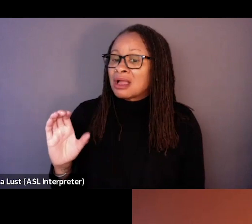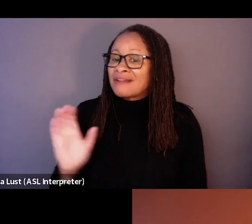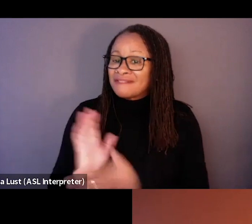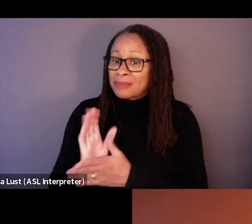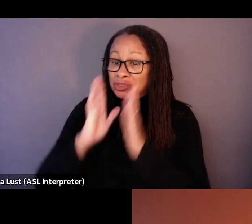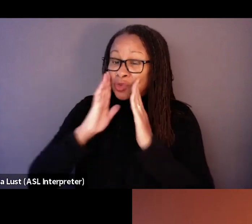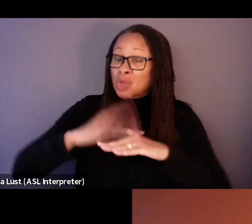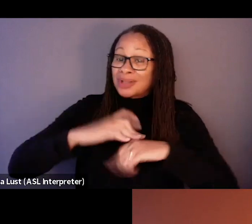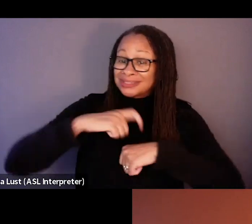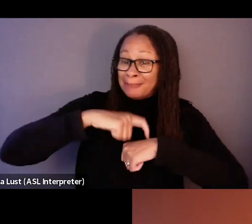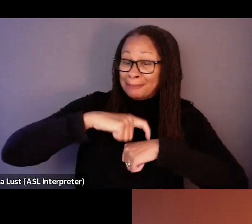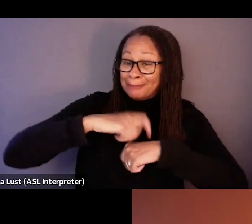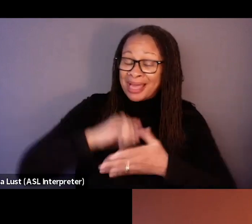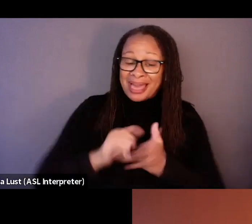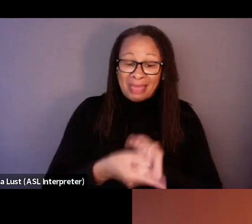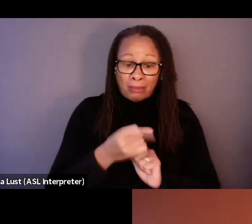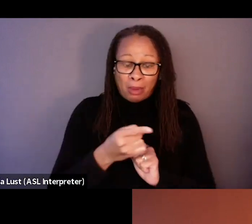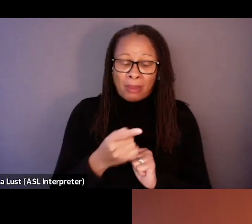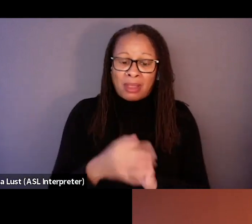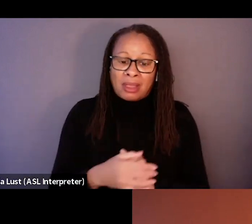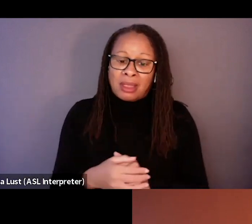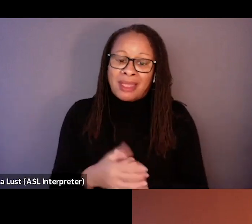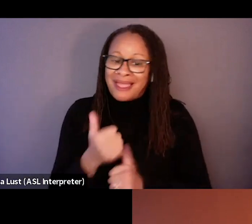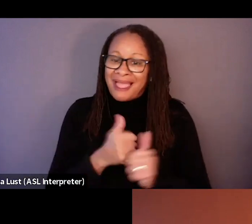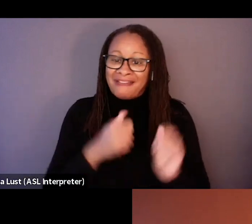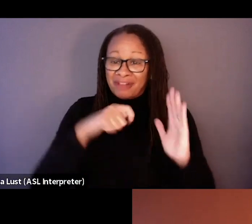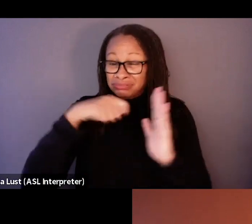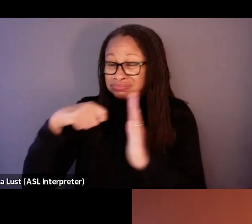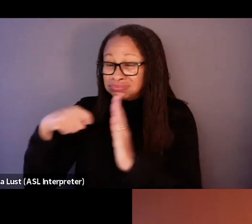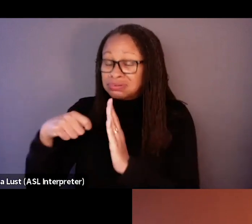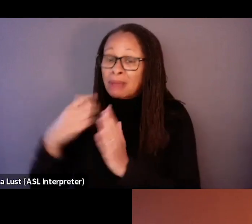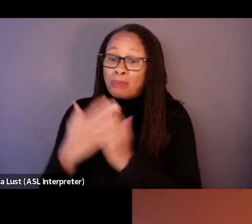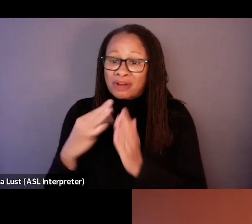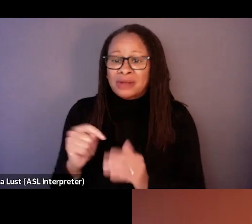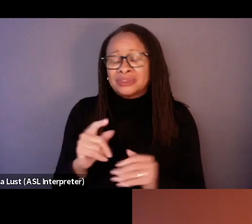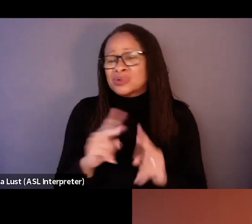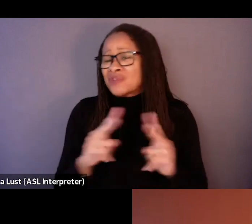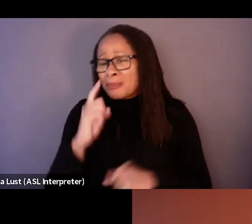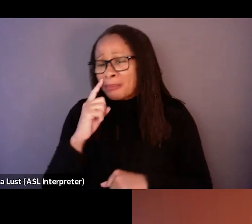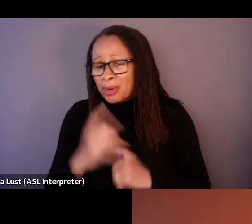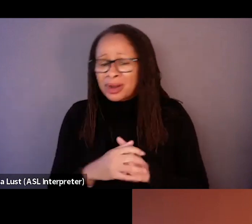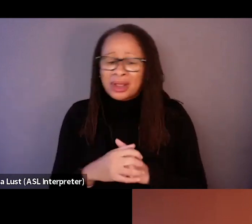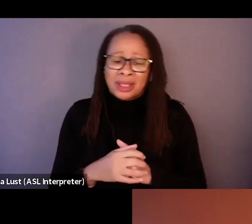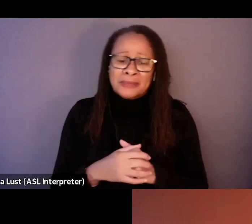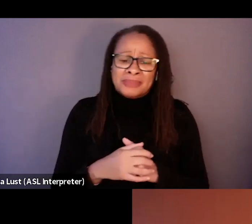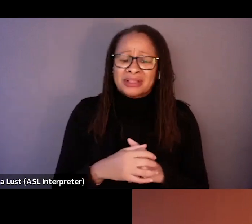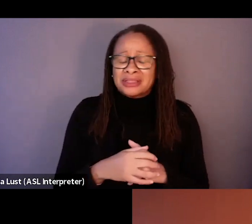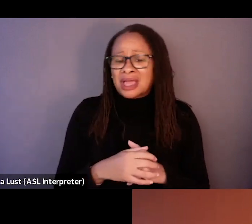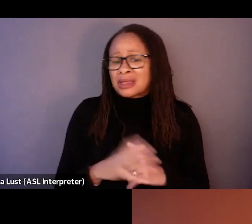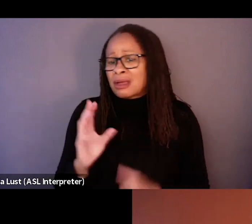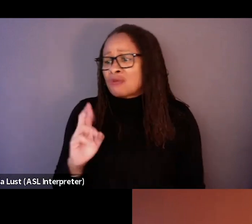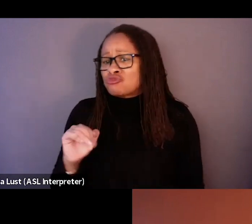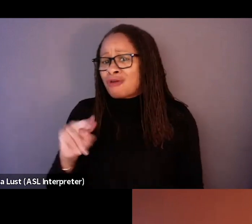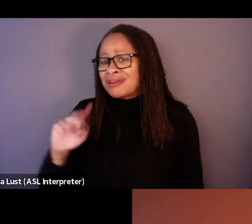because at that moment, every, every shot of my film, which was like really banal, like Ronit coming up the stairs, getting out of